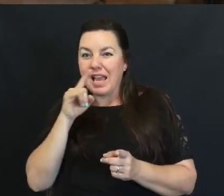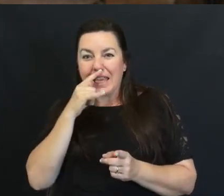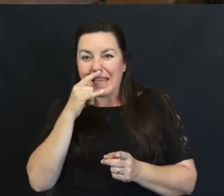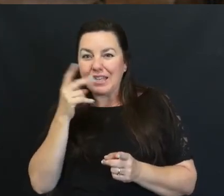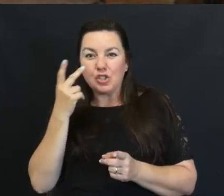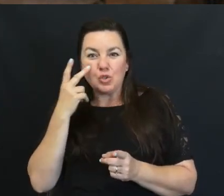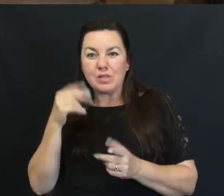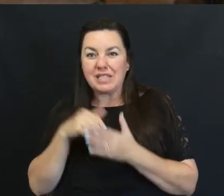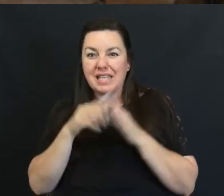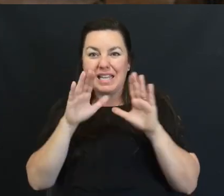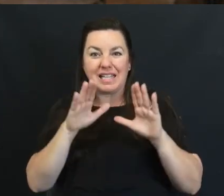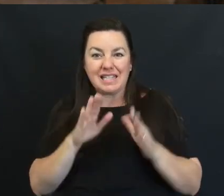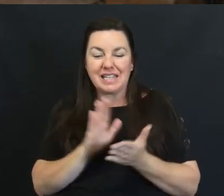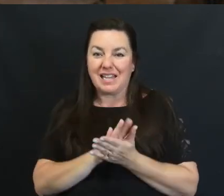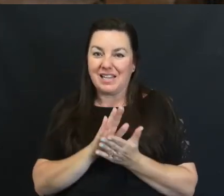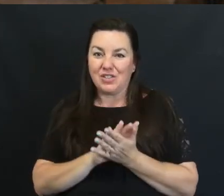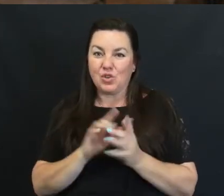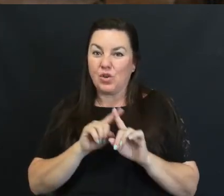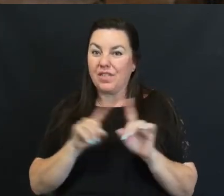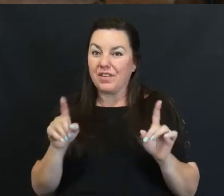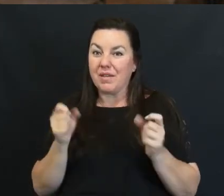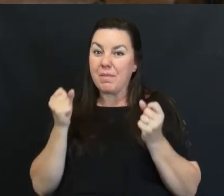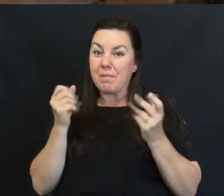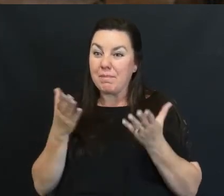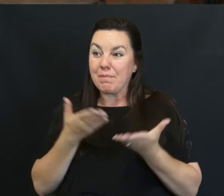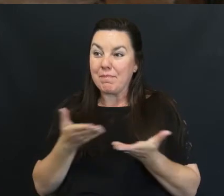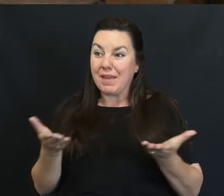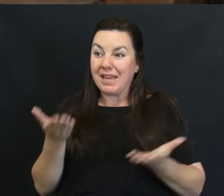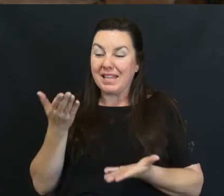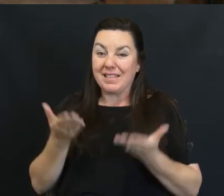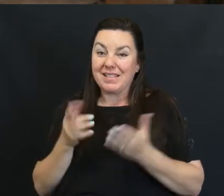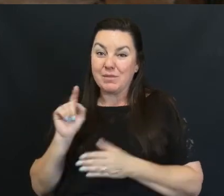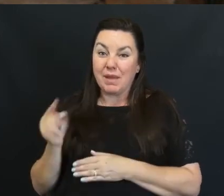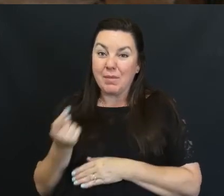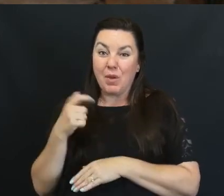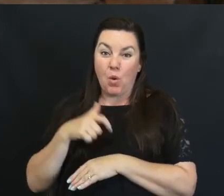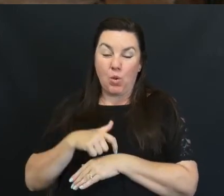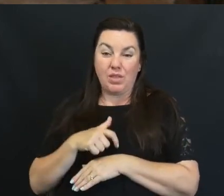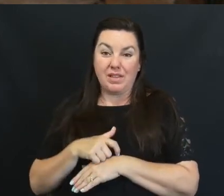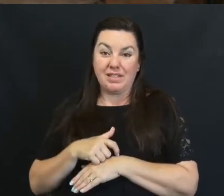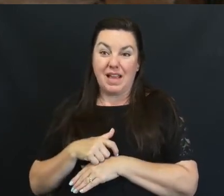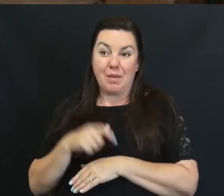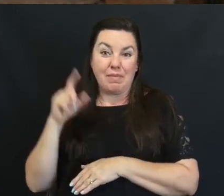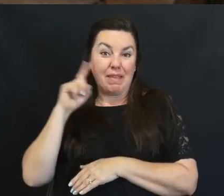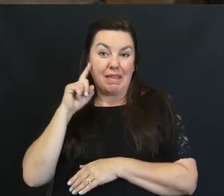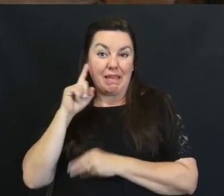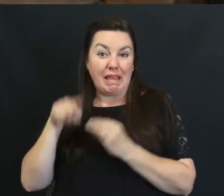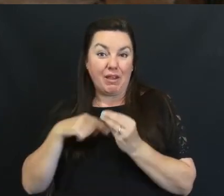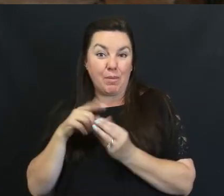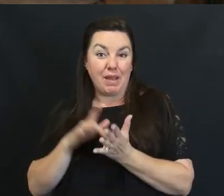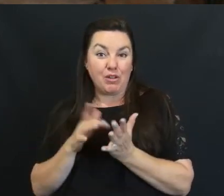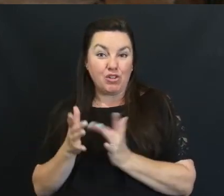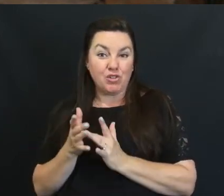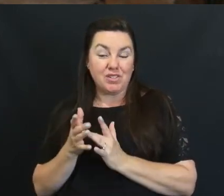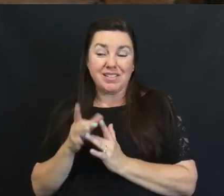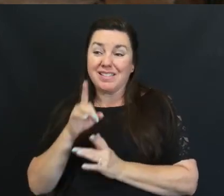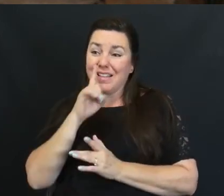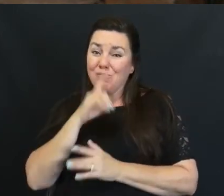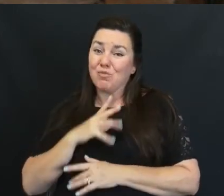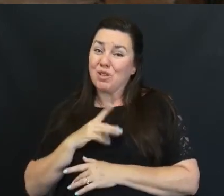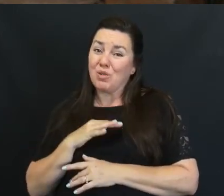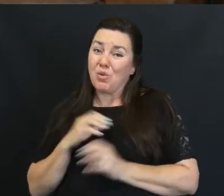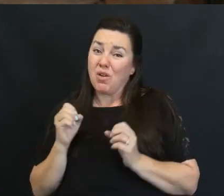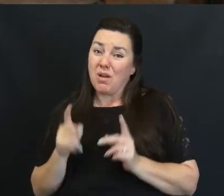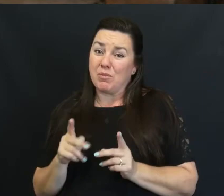In Sunday School So For Many This Might Be The Only Time That They Ever Hear About Jesus That's A Really Cool